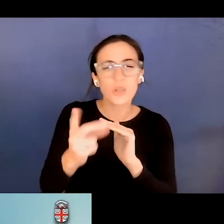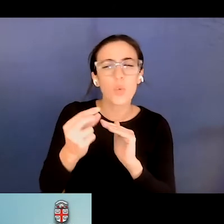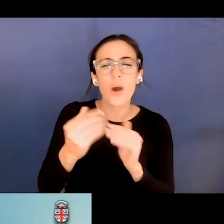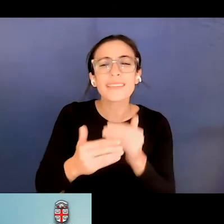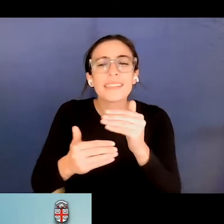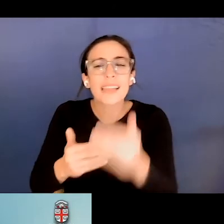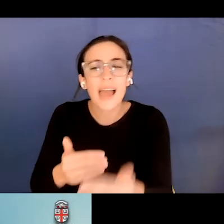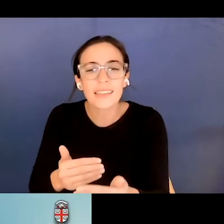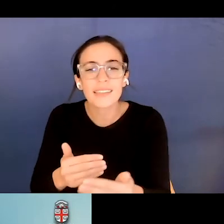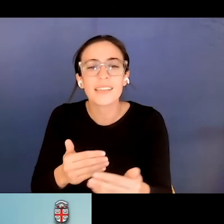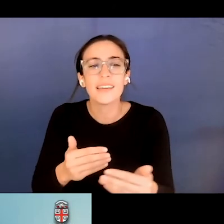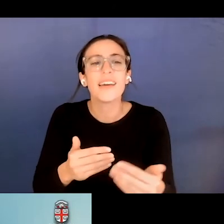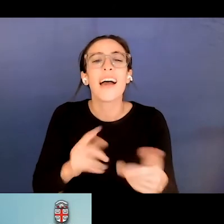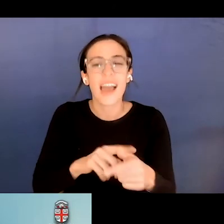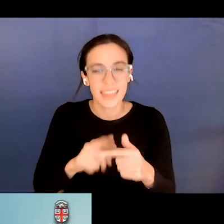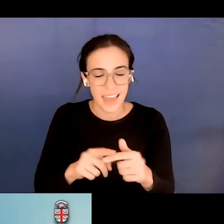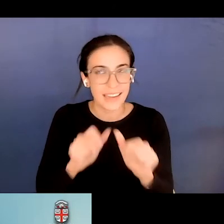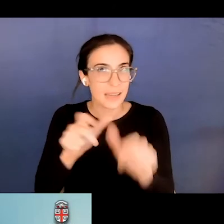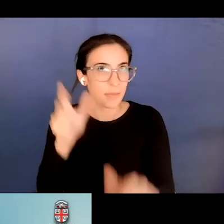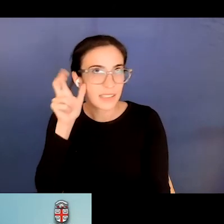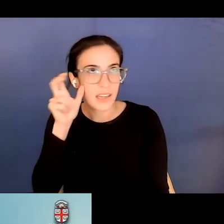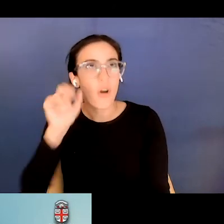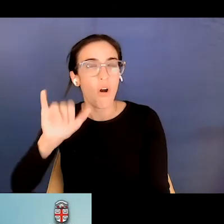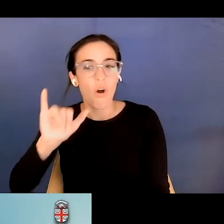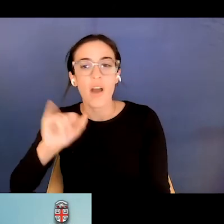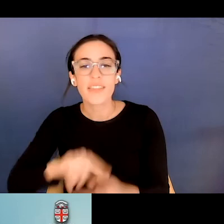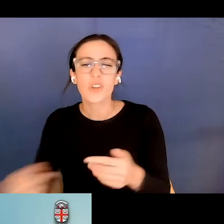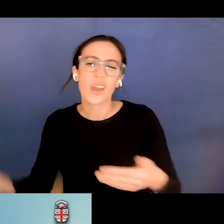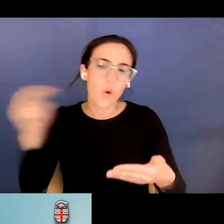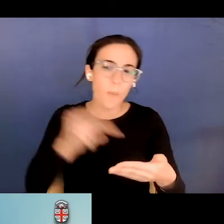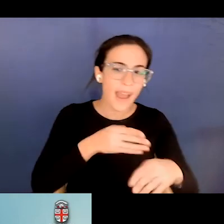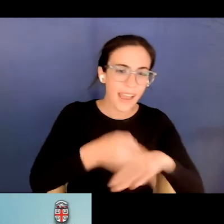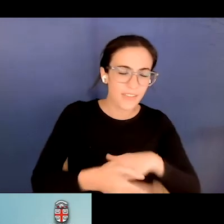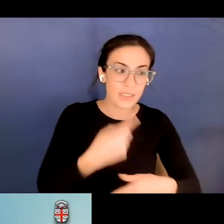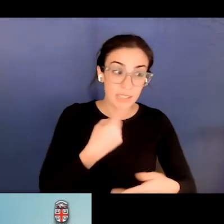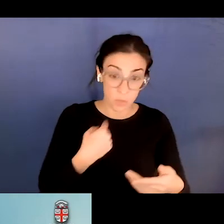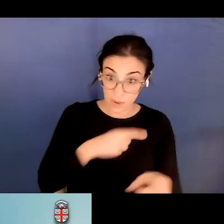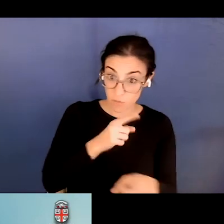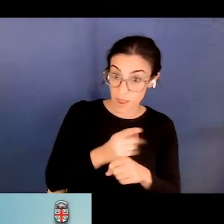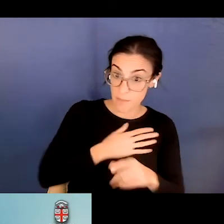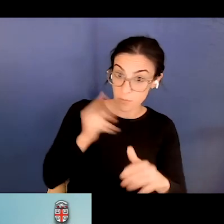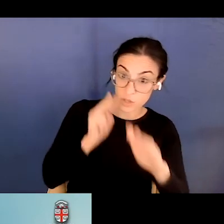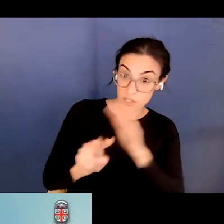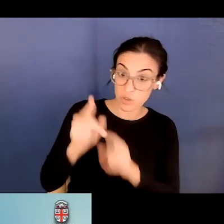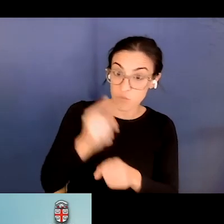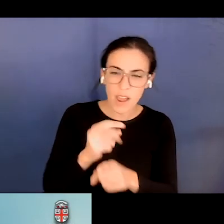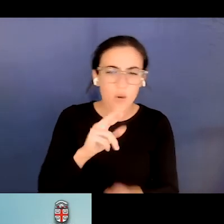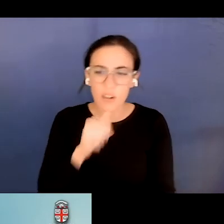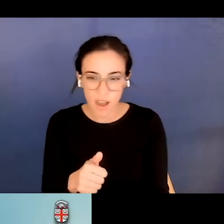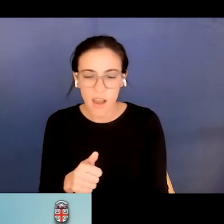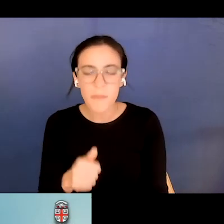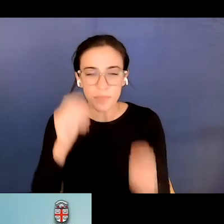Yes or no, why not? So exactly what you're saying with Ed Puzzle, that seems to really lend itself to that word. Stop it.